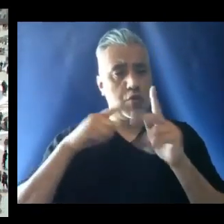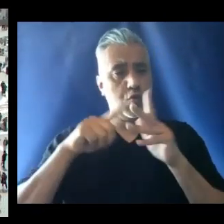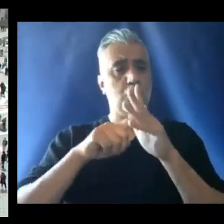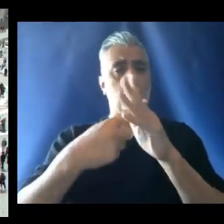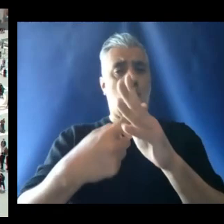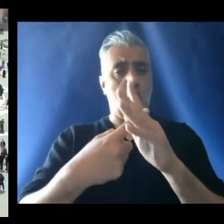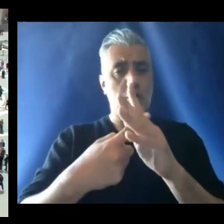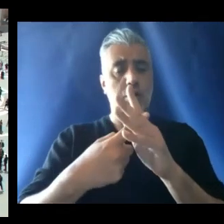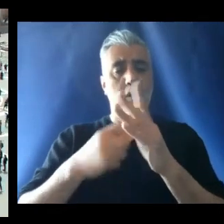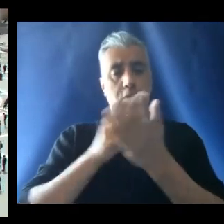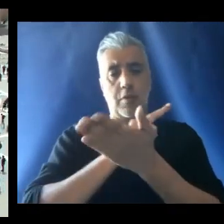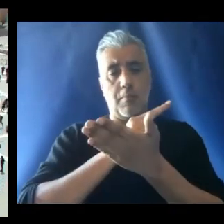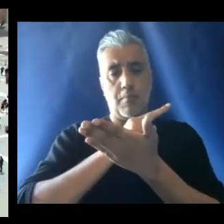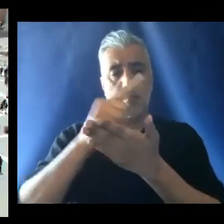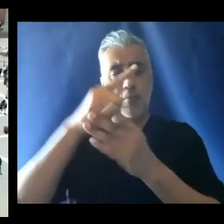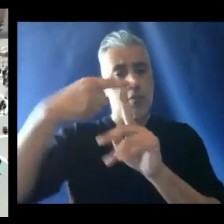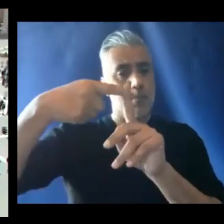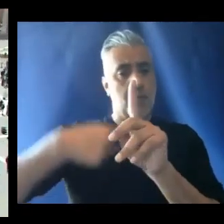month of Ramadan.